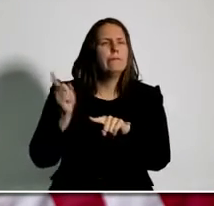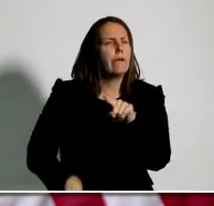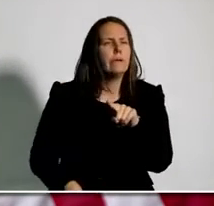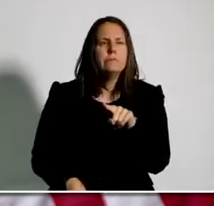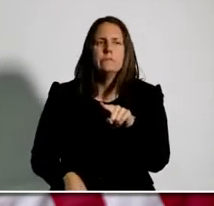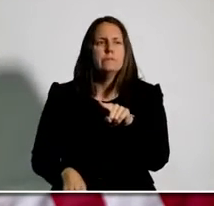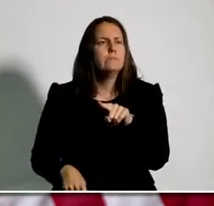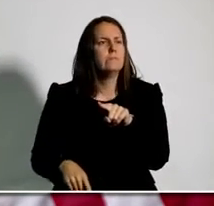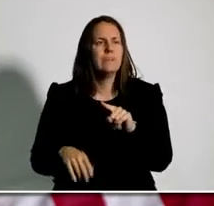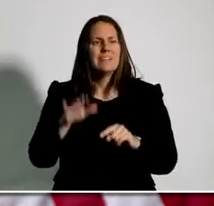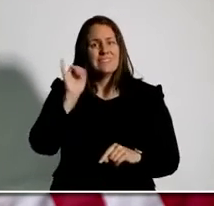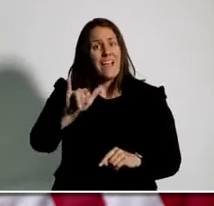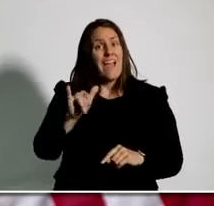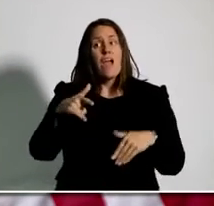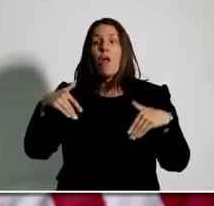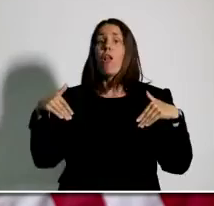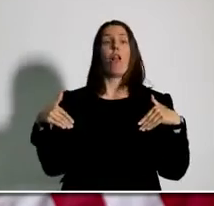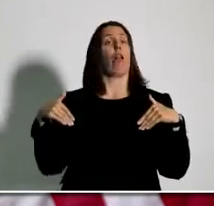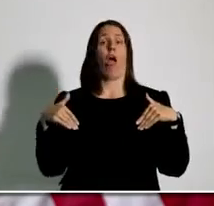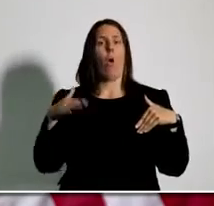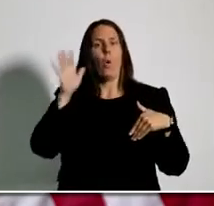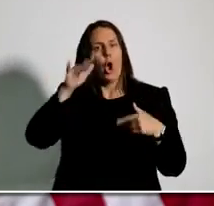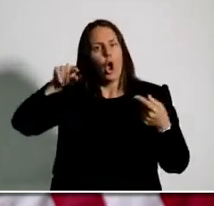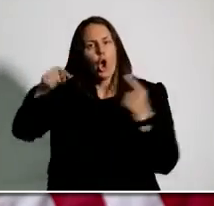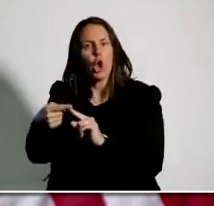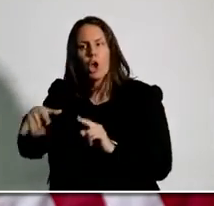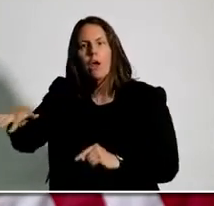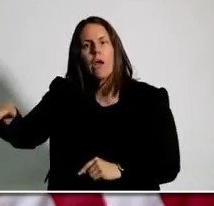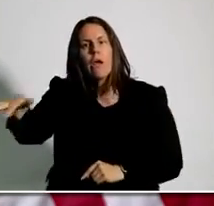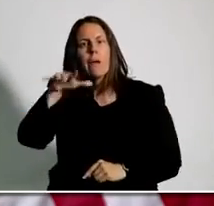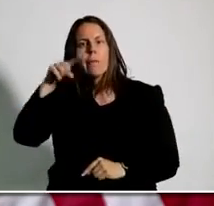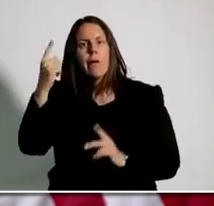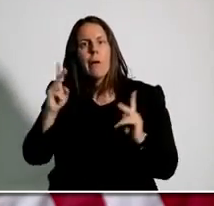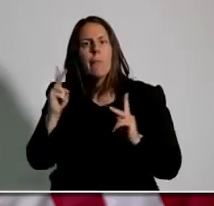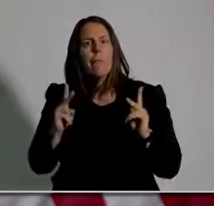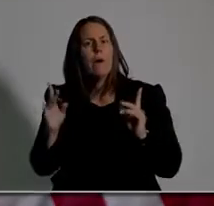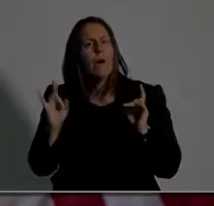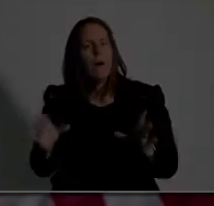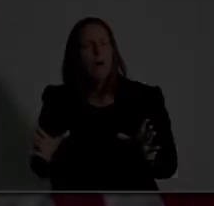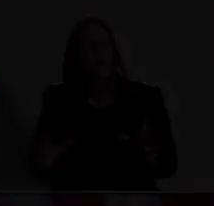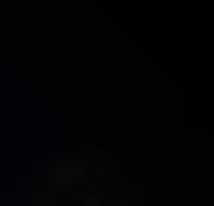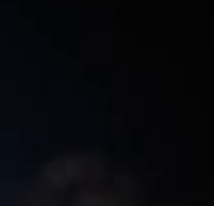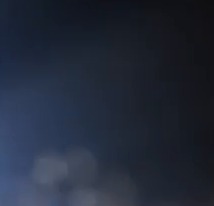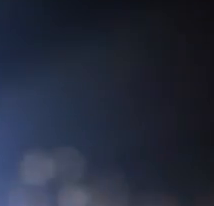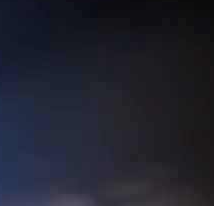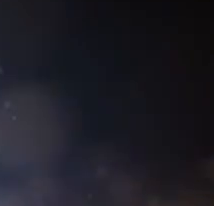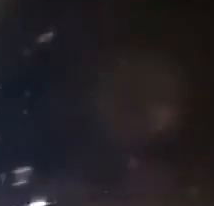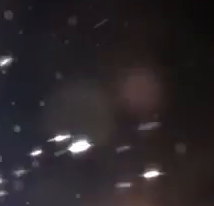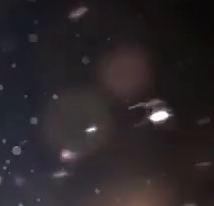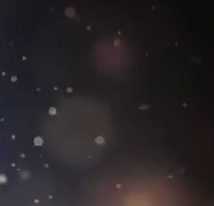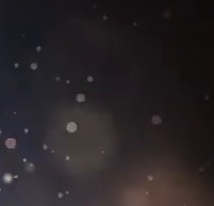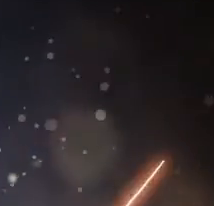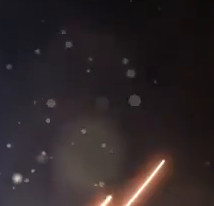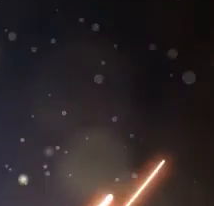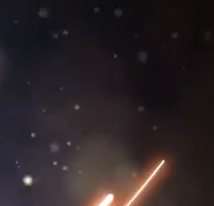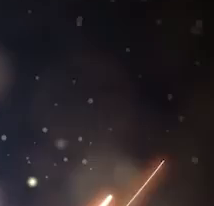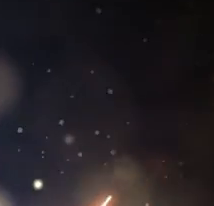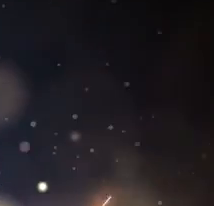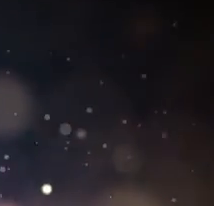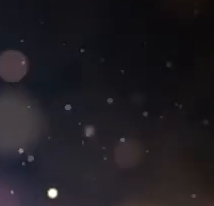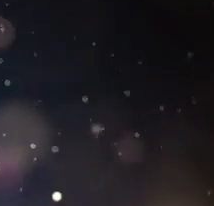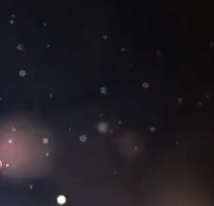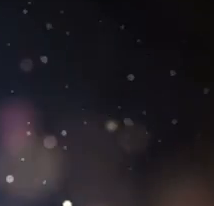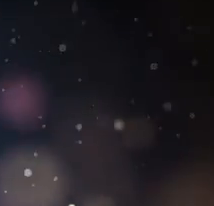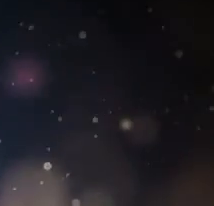black and brown Wisconsinites. This cannot be who we are any longer. Timespe utilizing-1-…